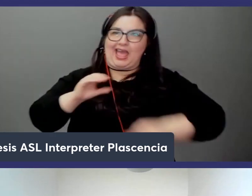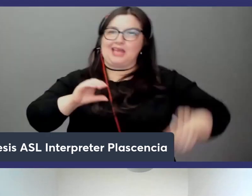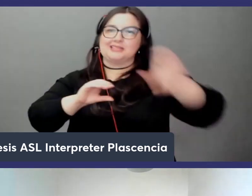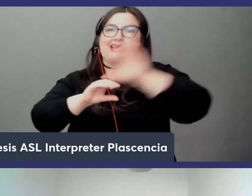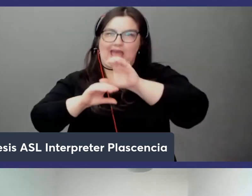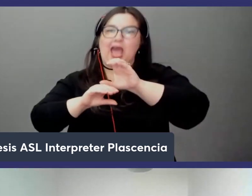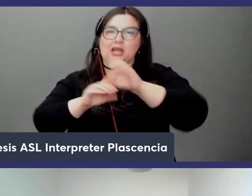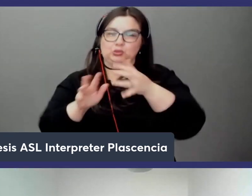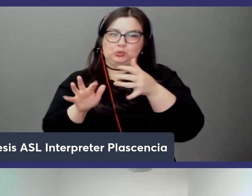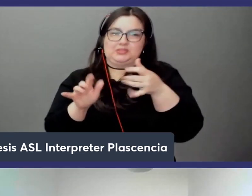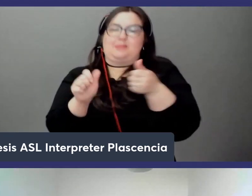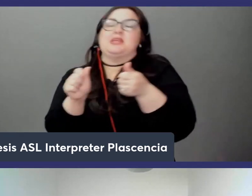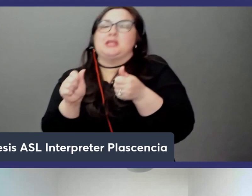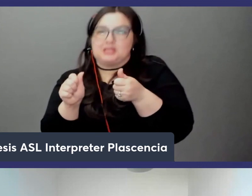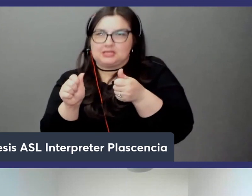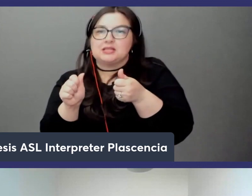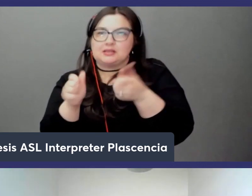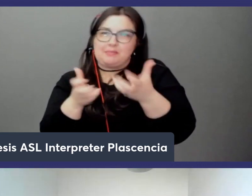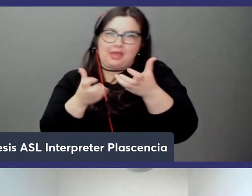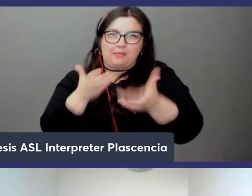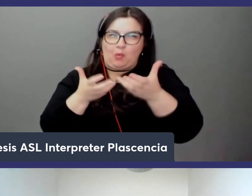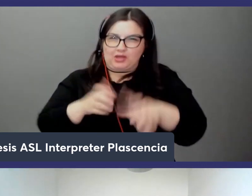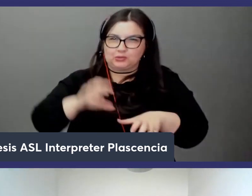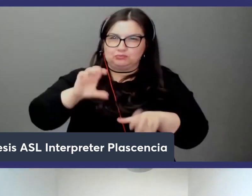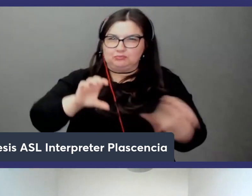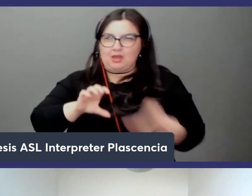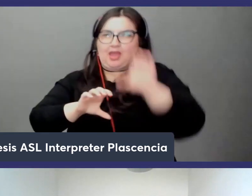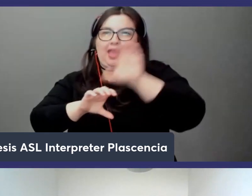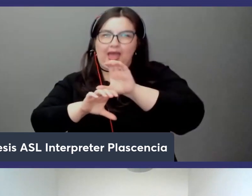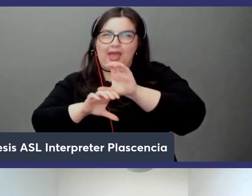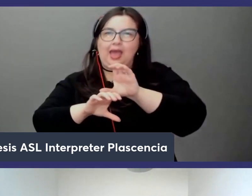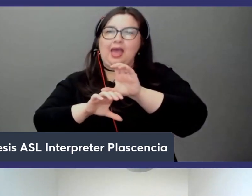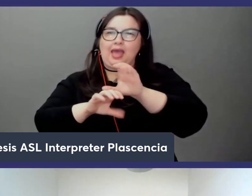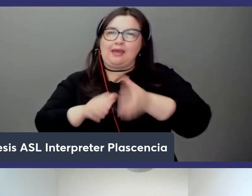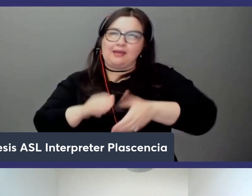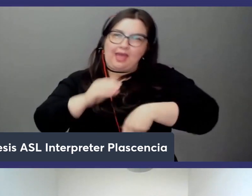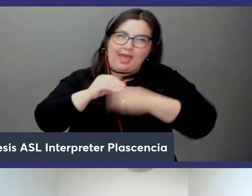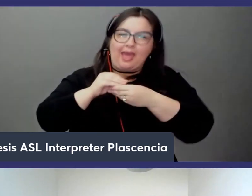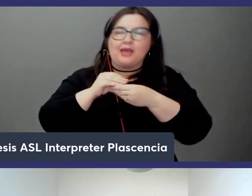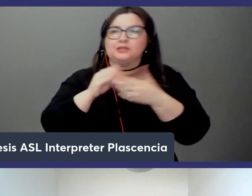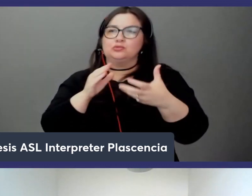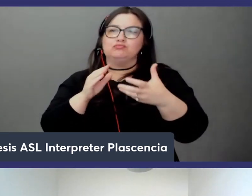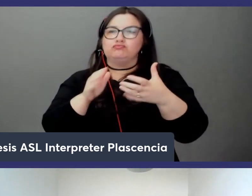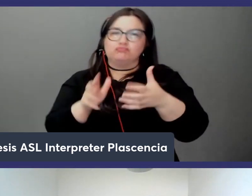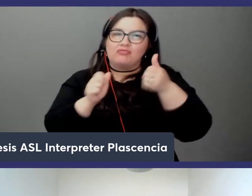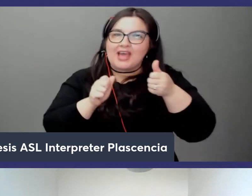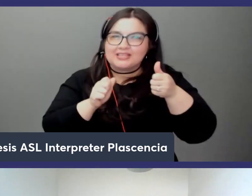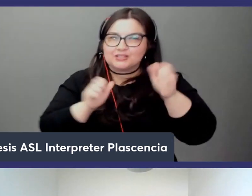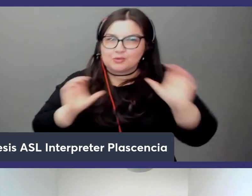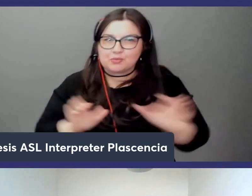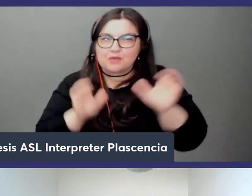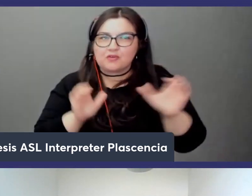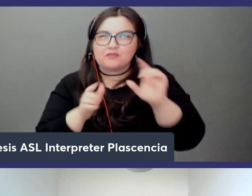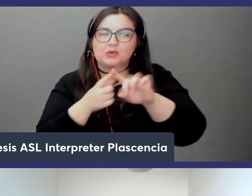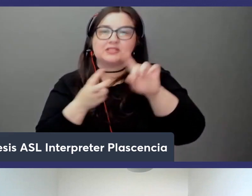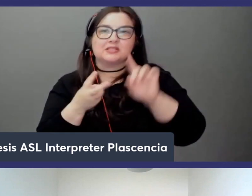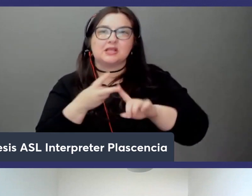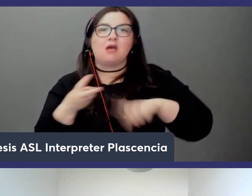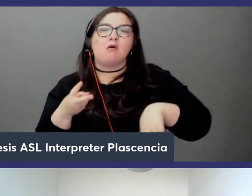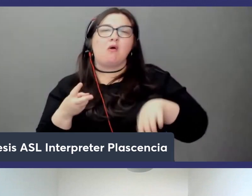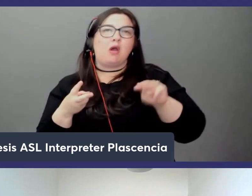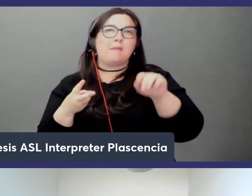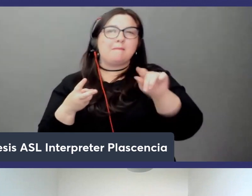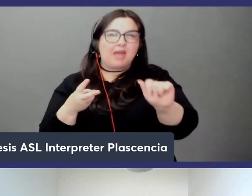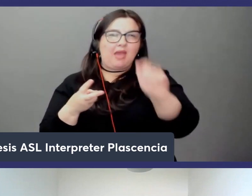database is too slow you might want to add a cache and get uh you know faster performance you might also use elastic cache as an ephemeral data store meaning